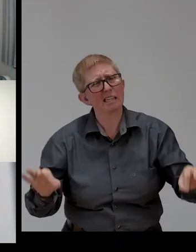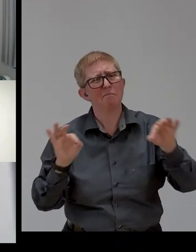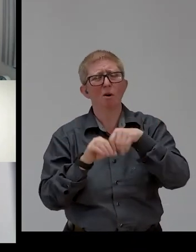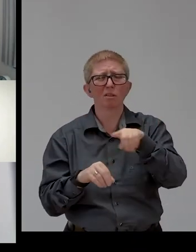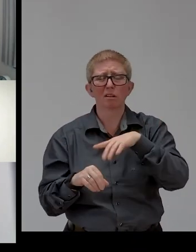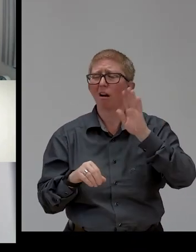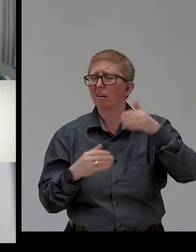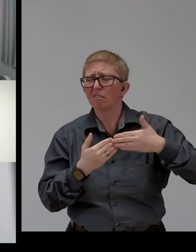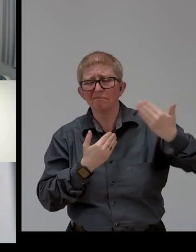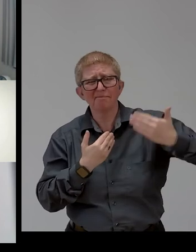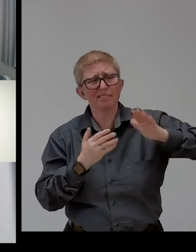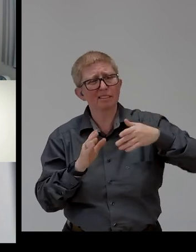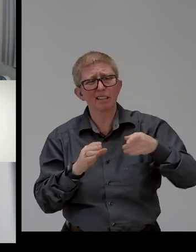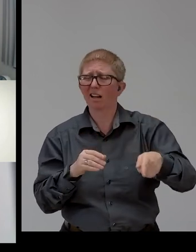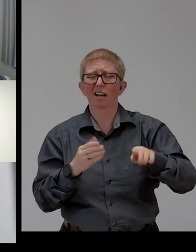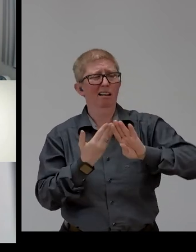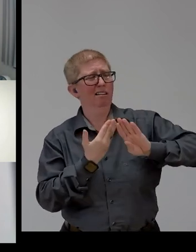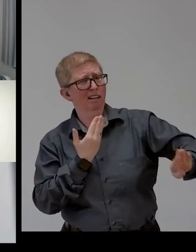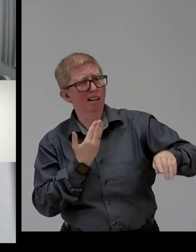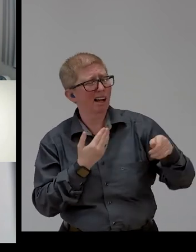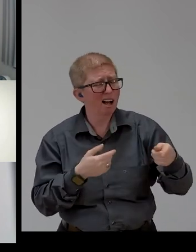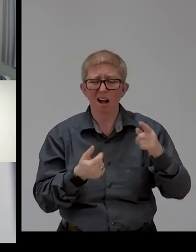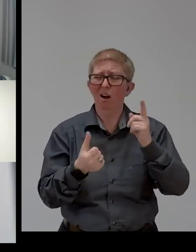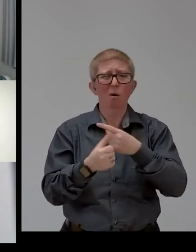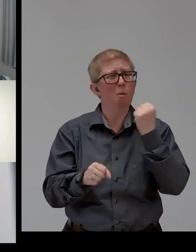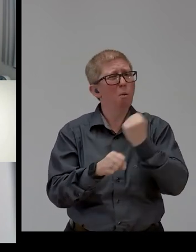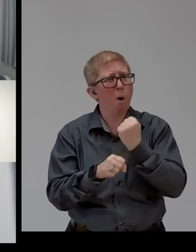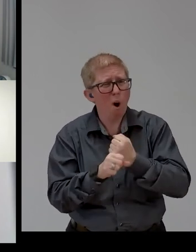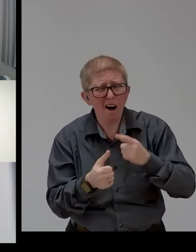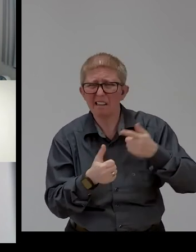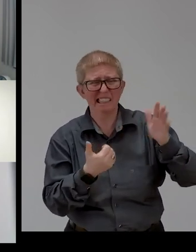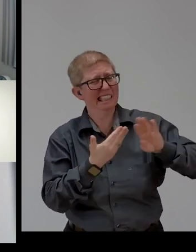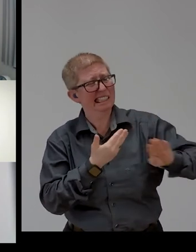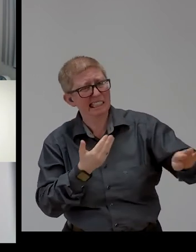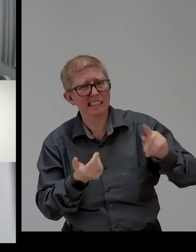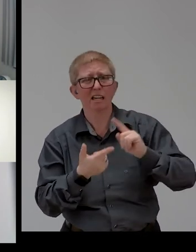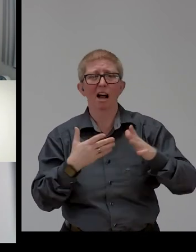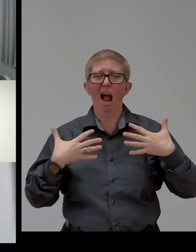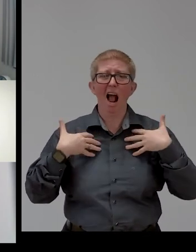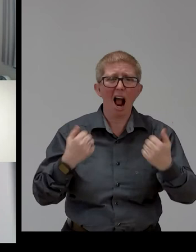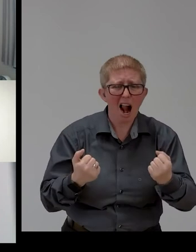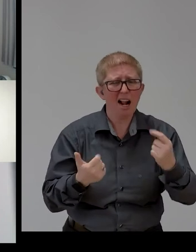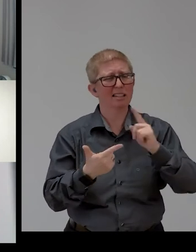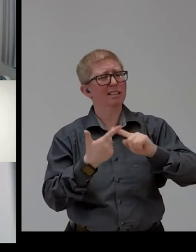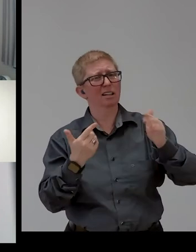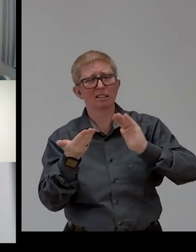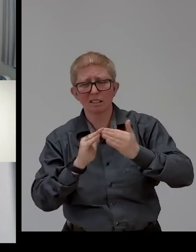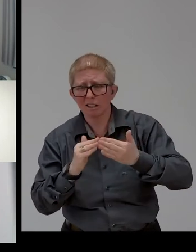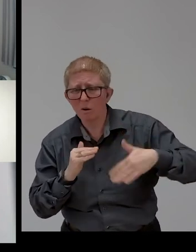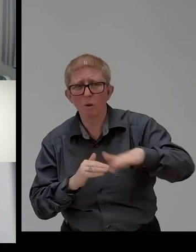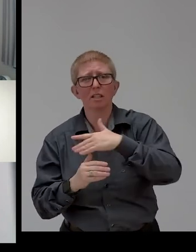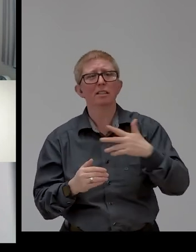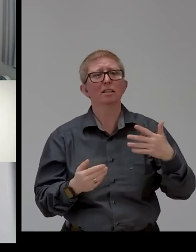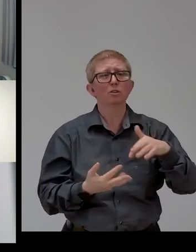employment, in care, in sports, in education and so on. We neglect their needs in architecture, in the organization